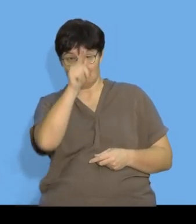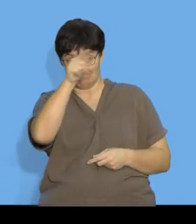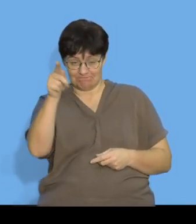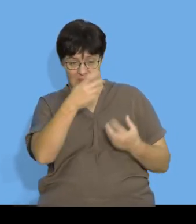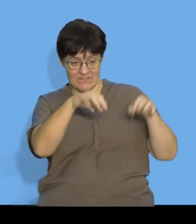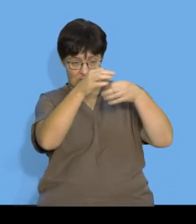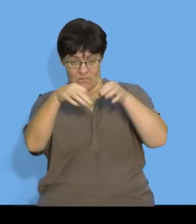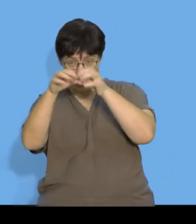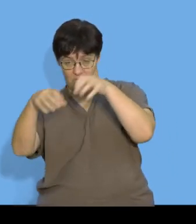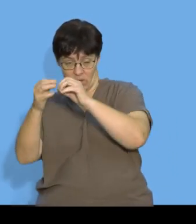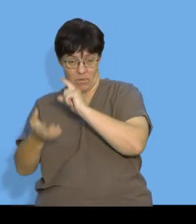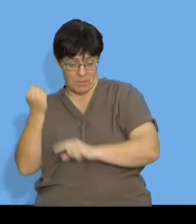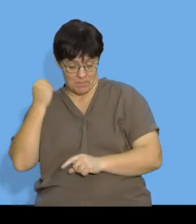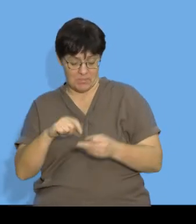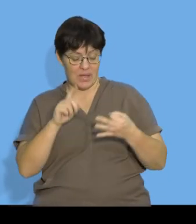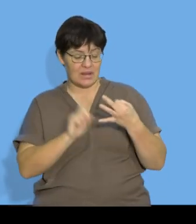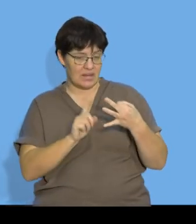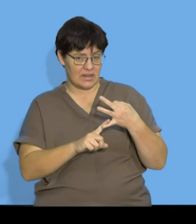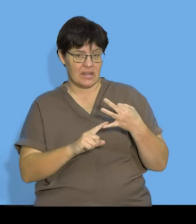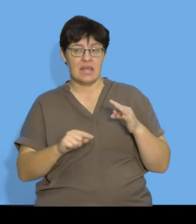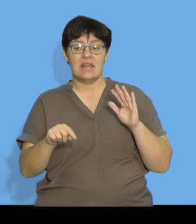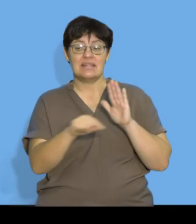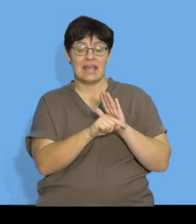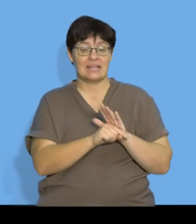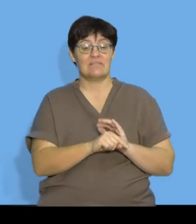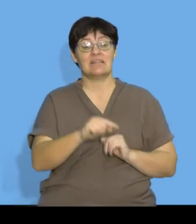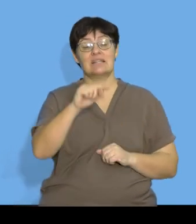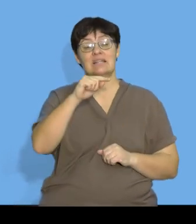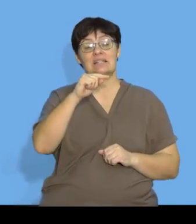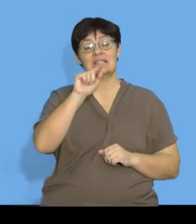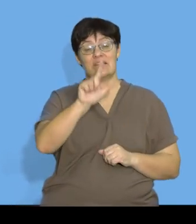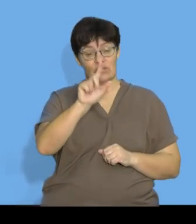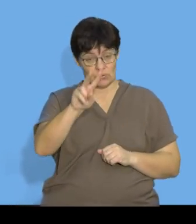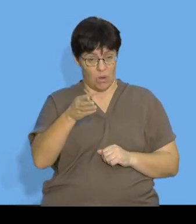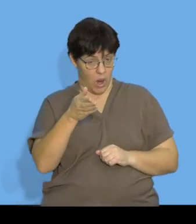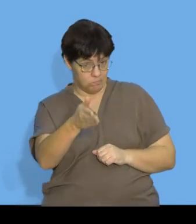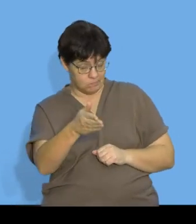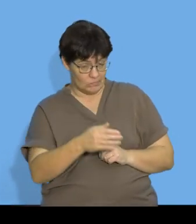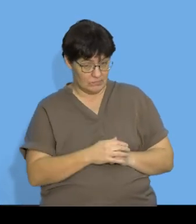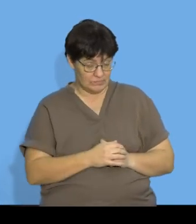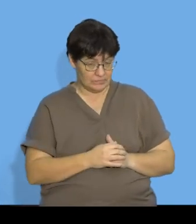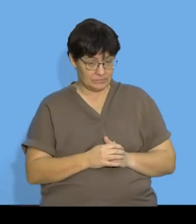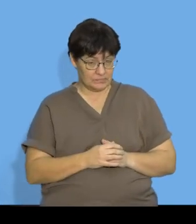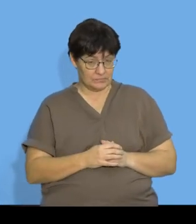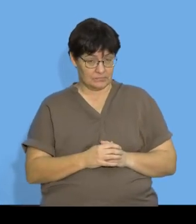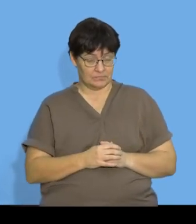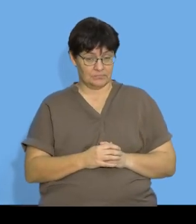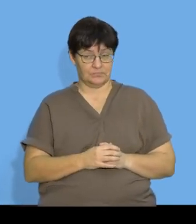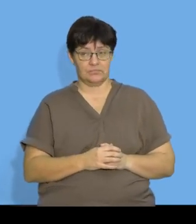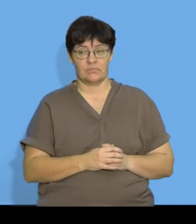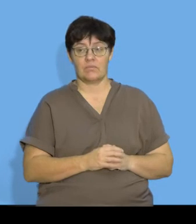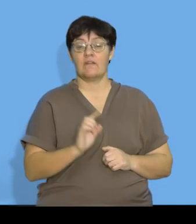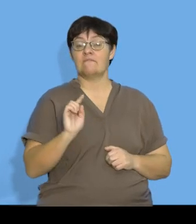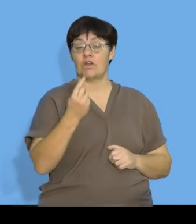going to check if negative 72 is a term in the sequence so for the first part